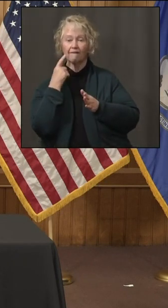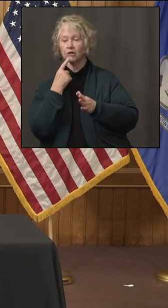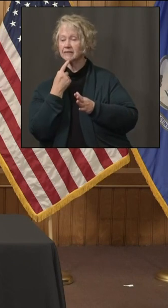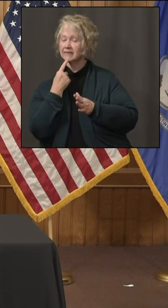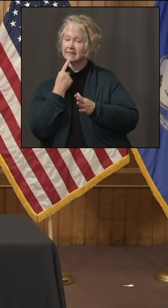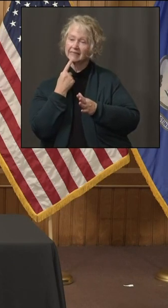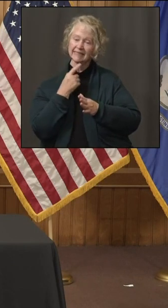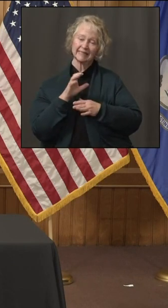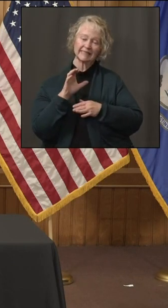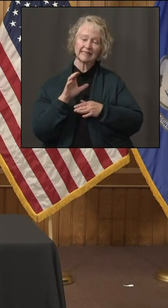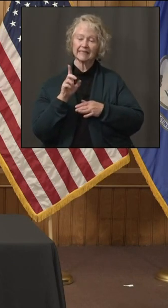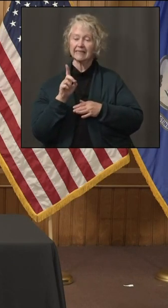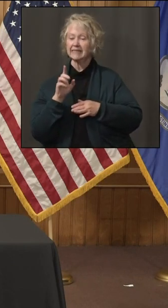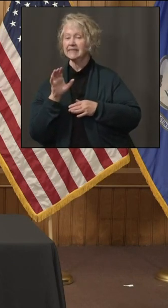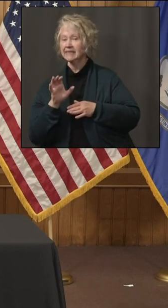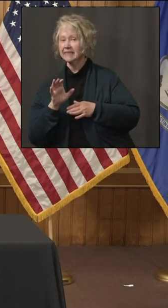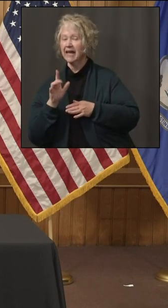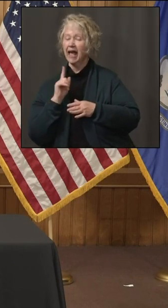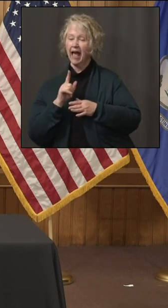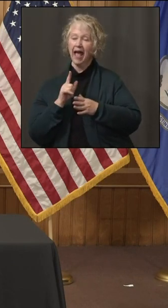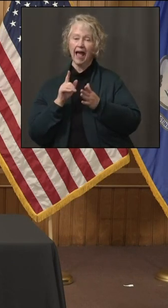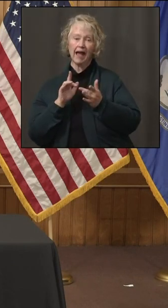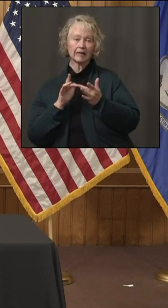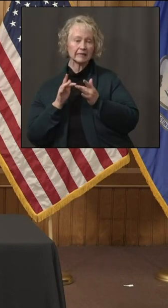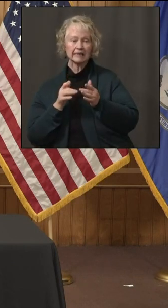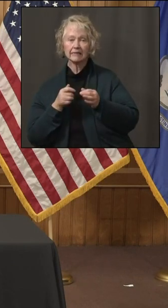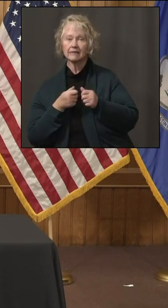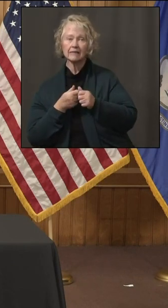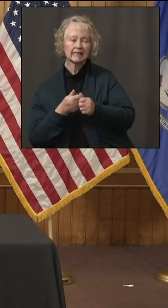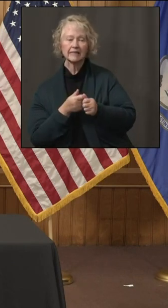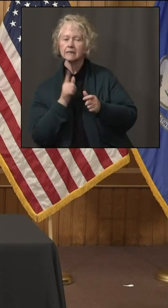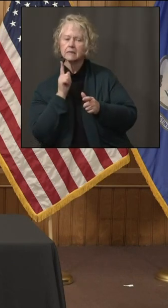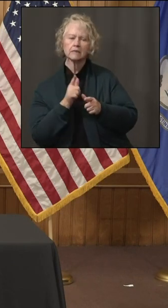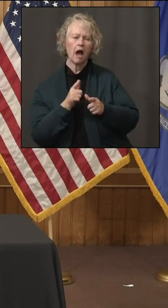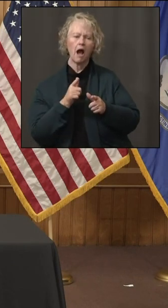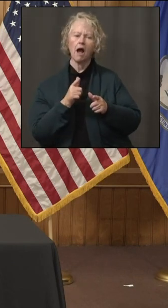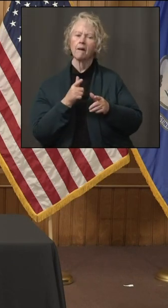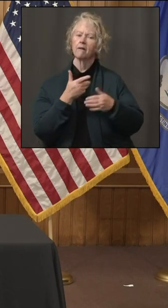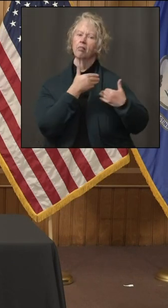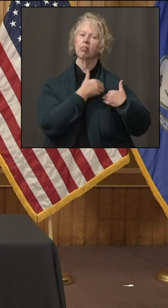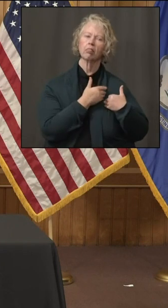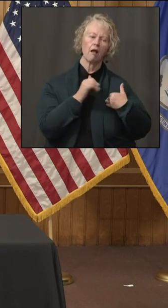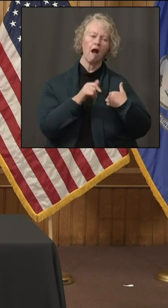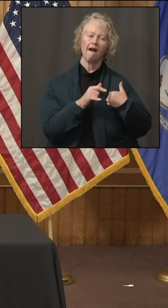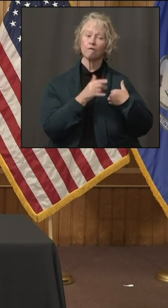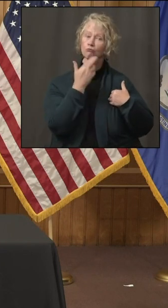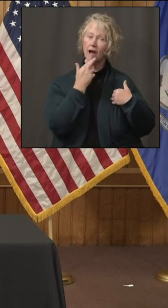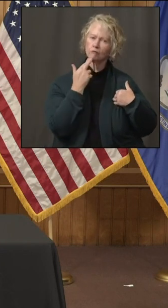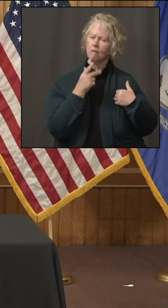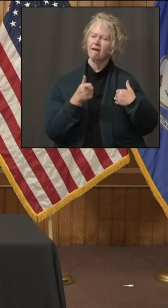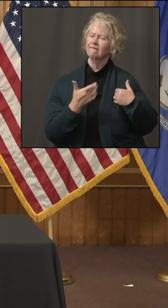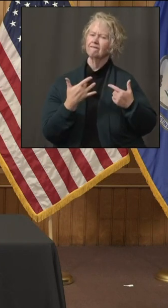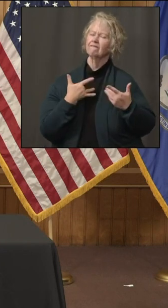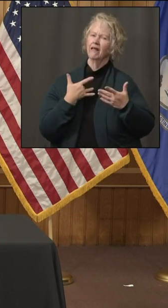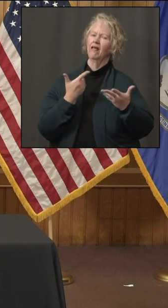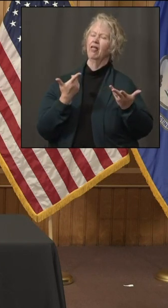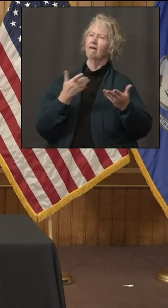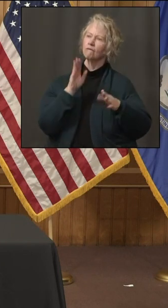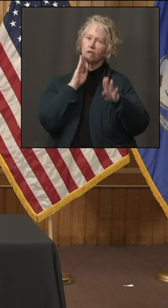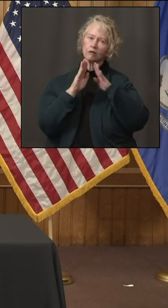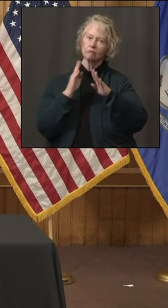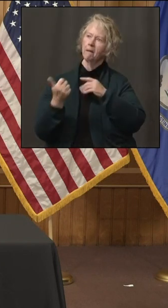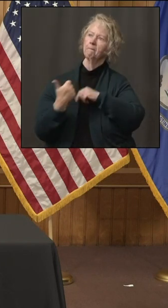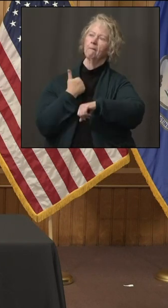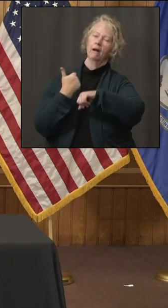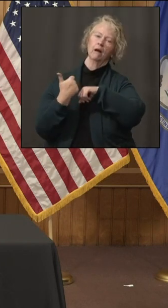the CDC and contact tracing shows the spread is not through restaurants. And, of course, they're very frustrated by this executive order. I'm